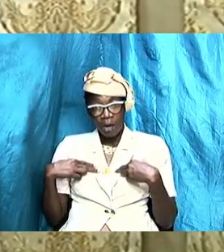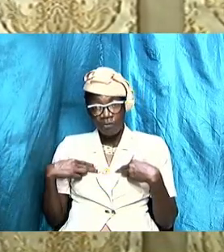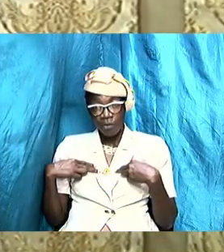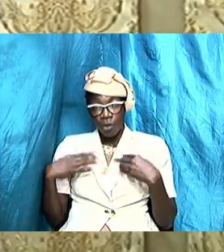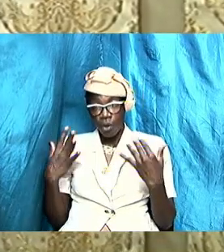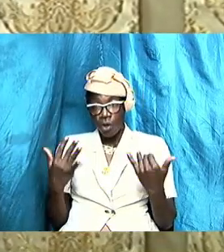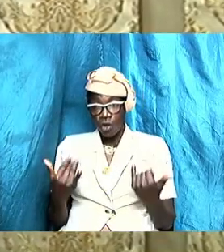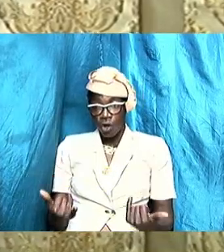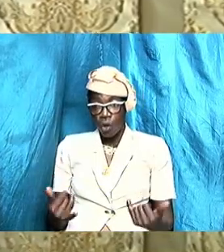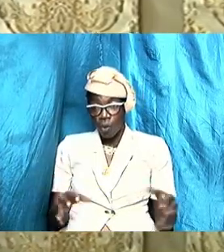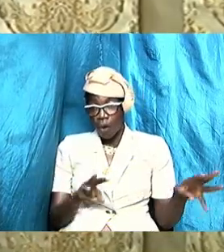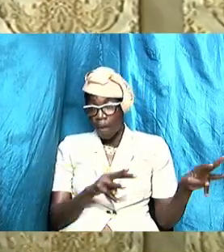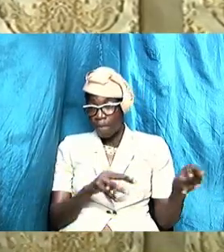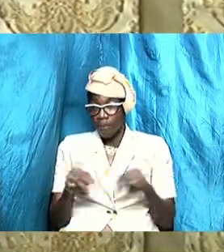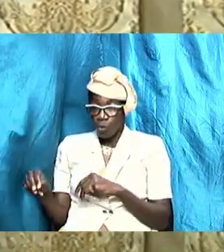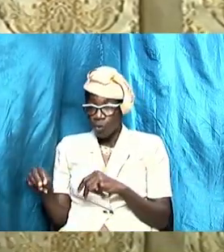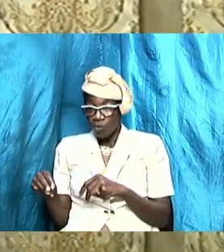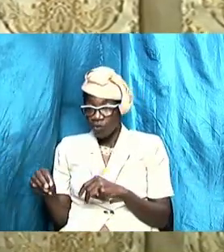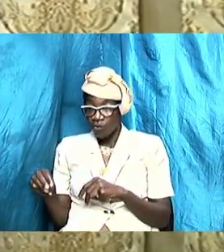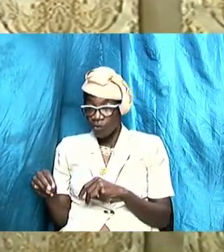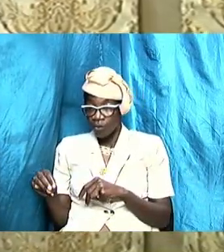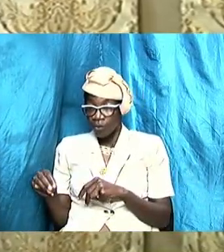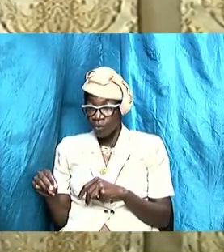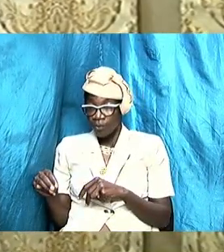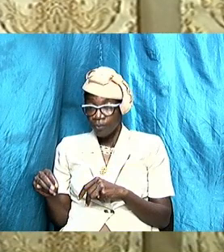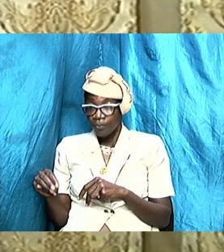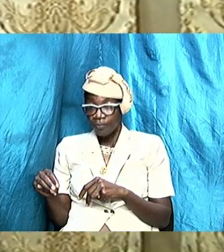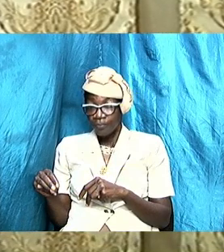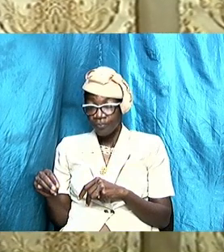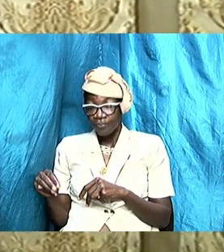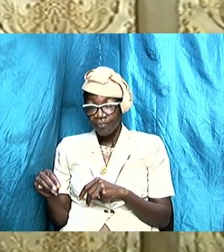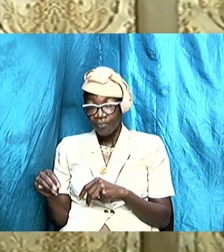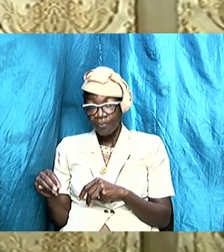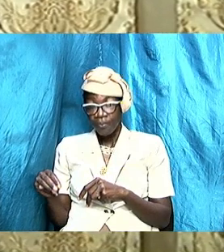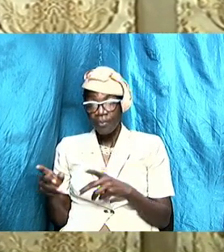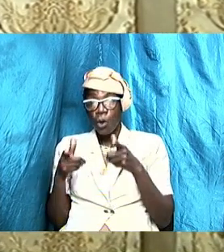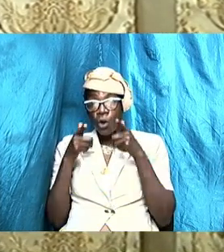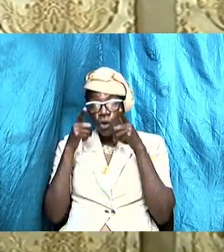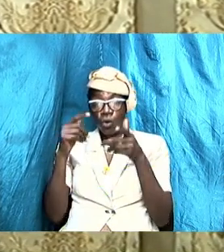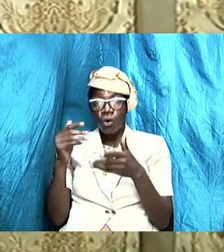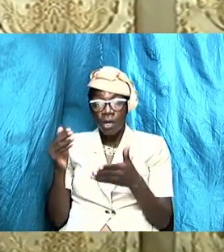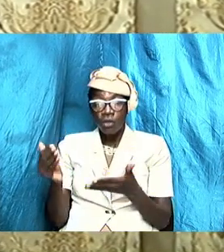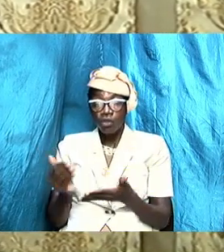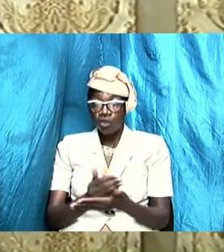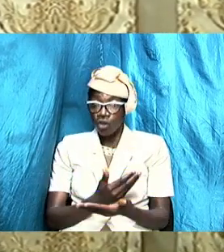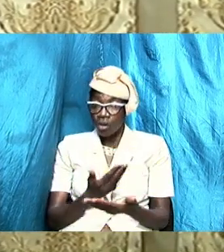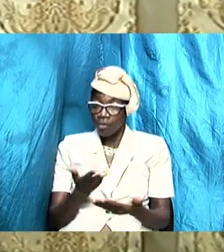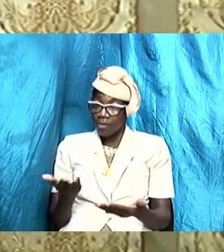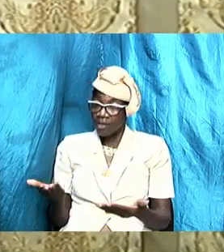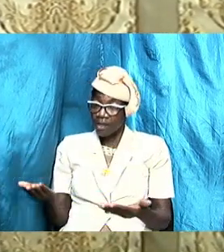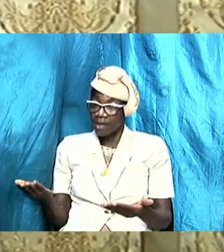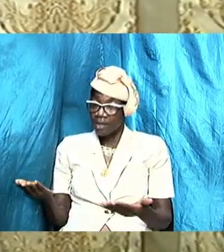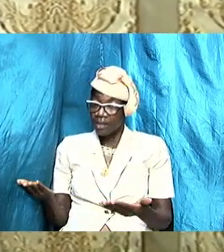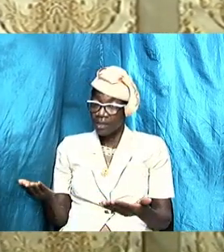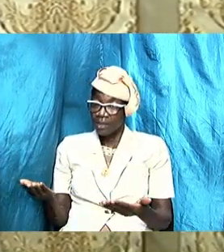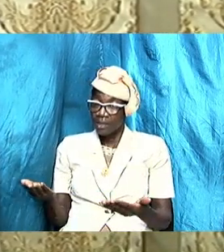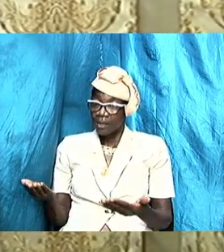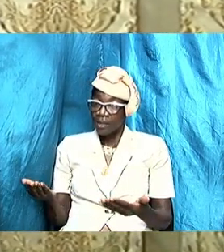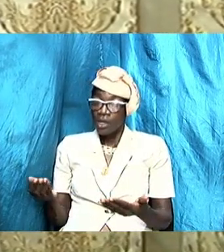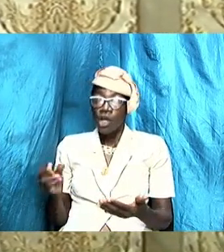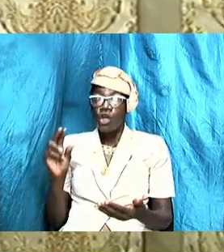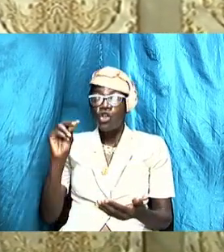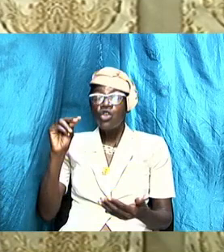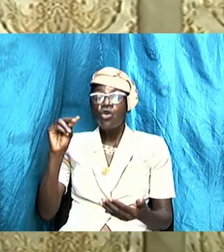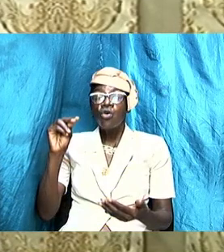move and we looked at some of that already and we look at more to come but no one